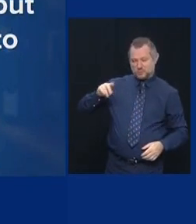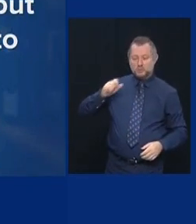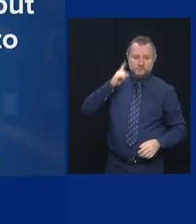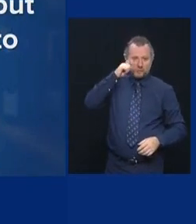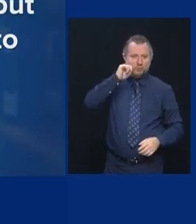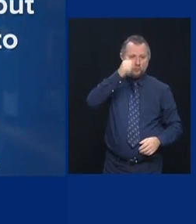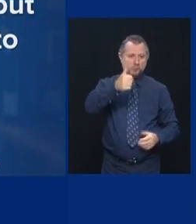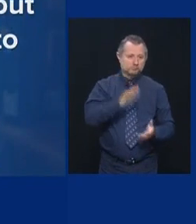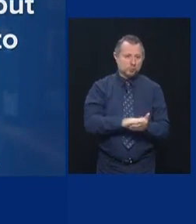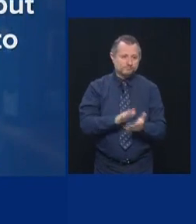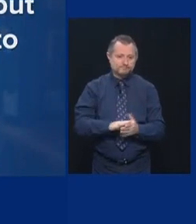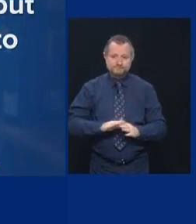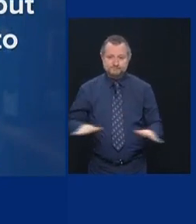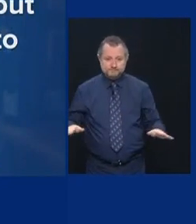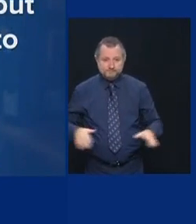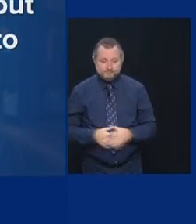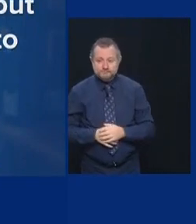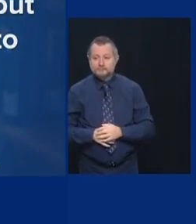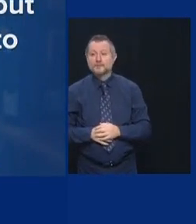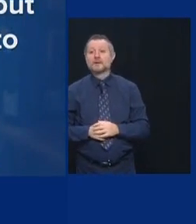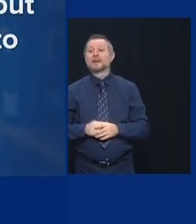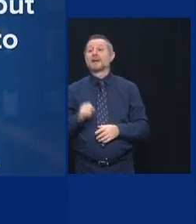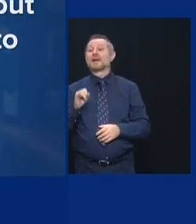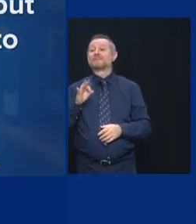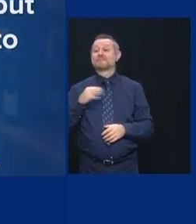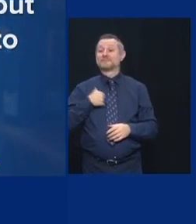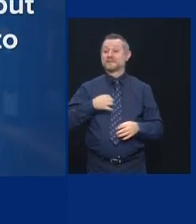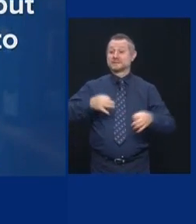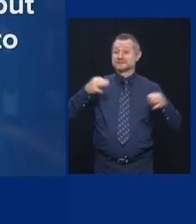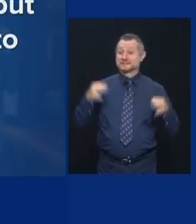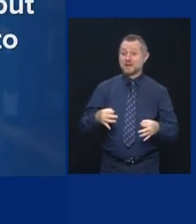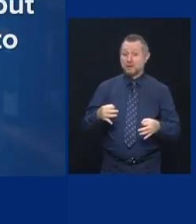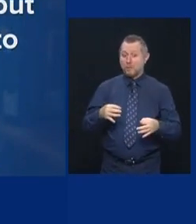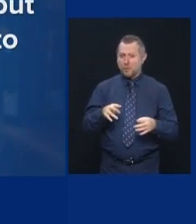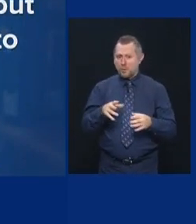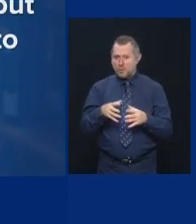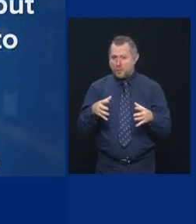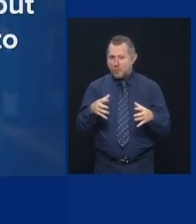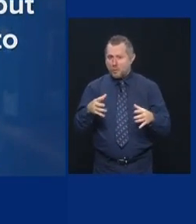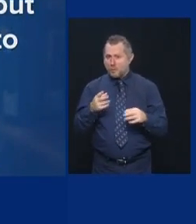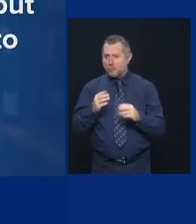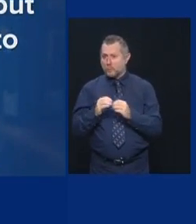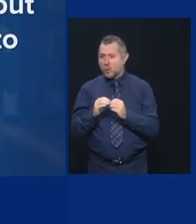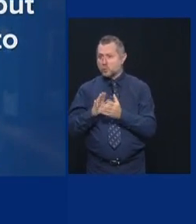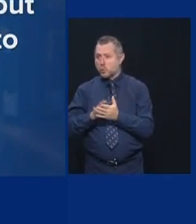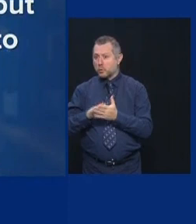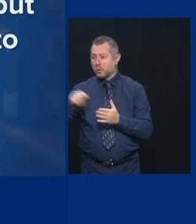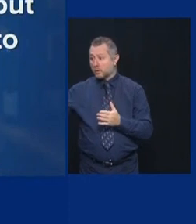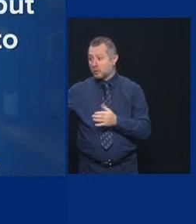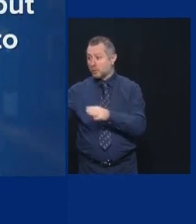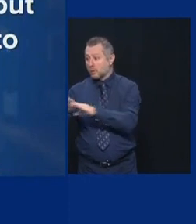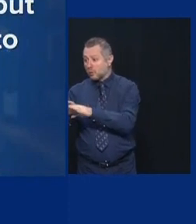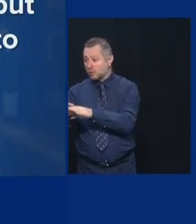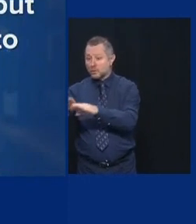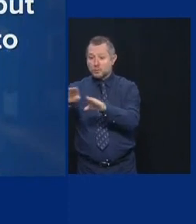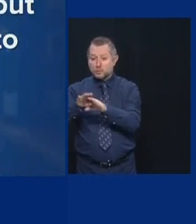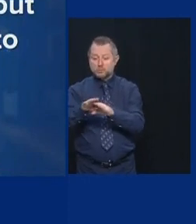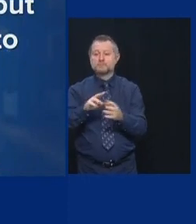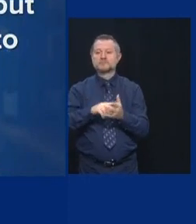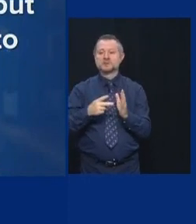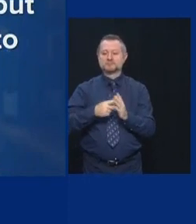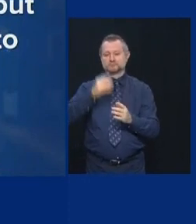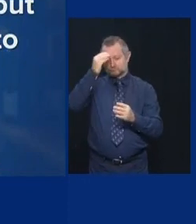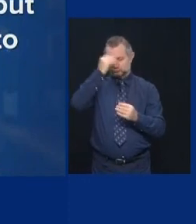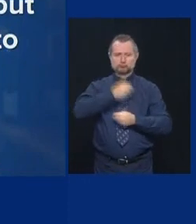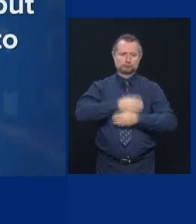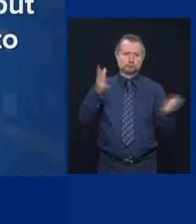If we expand the regions, and that then includes other schools, we'll then notify people as